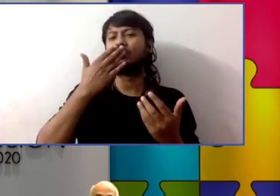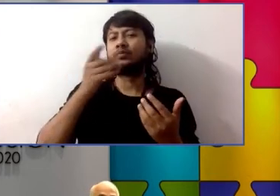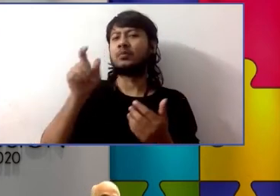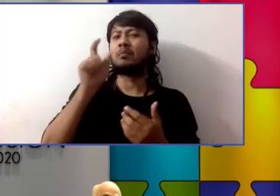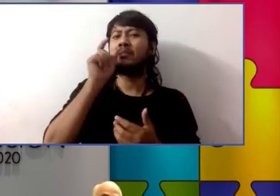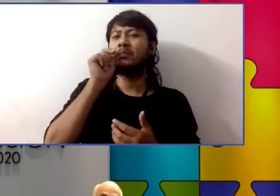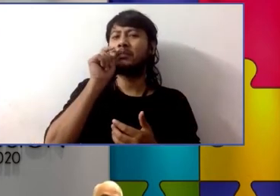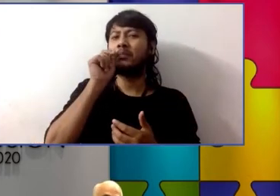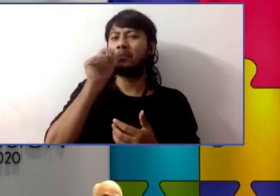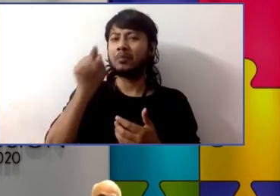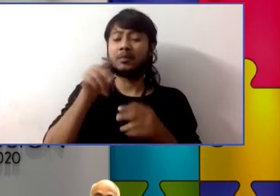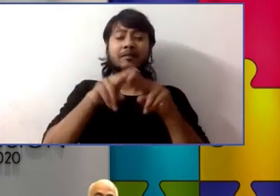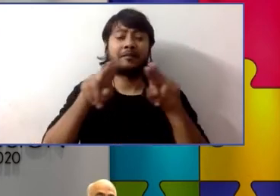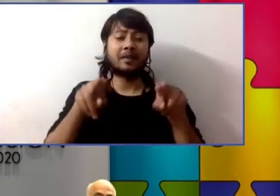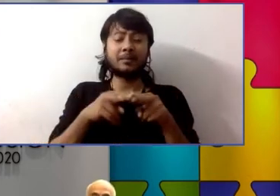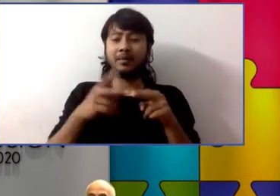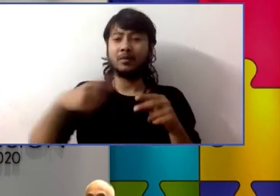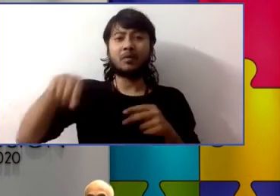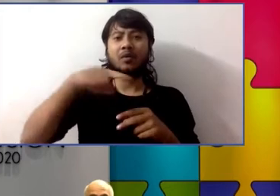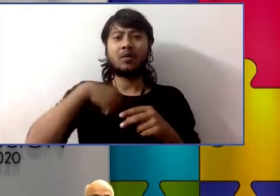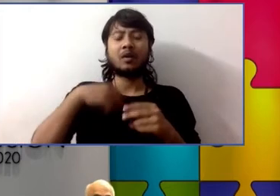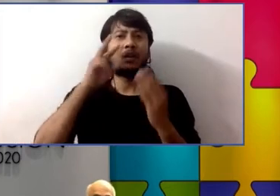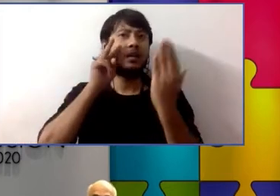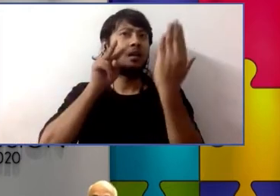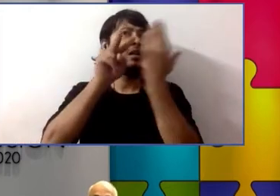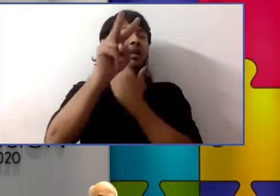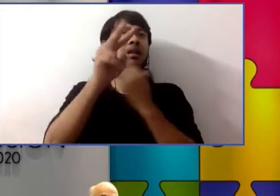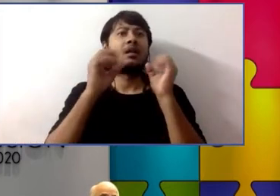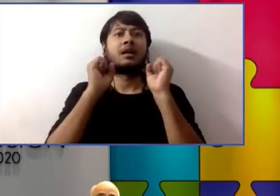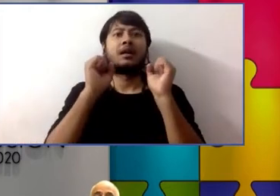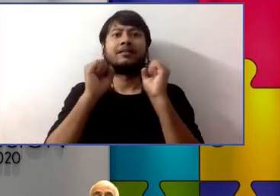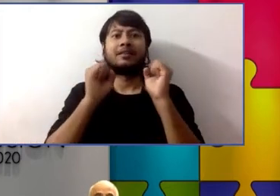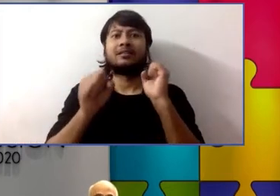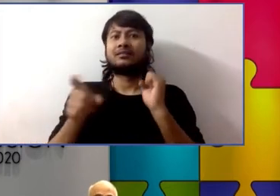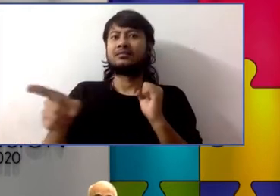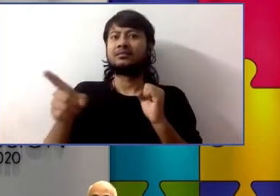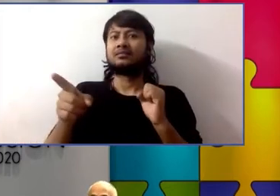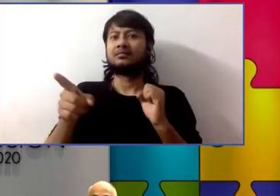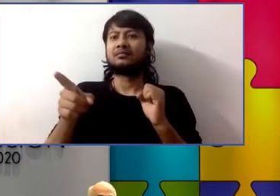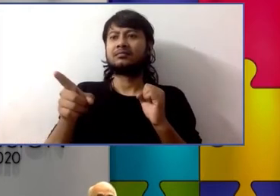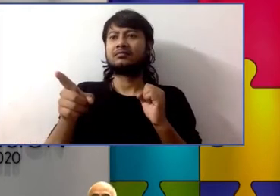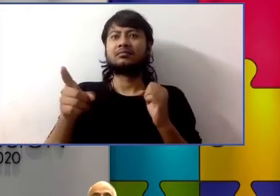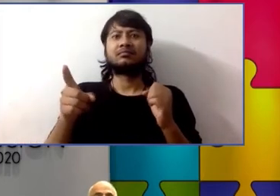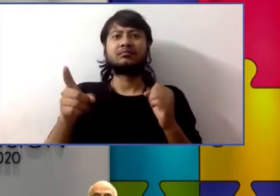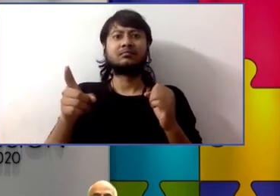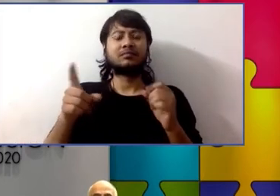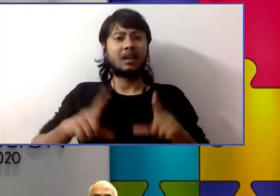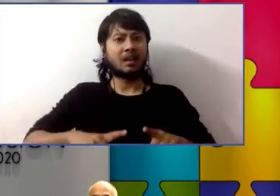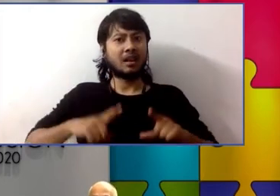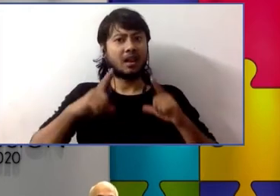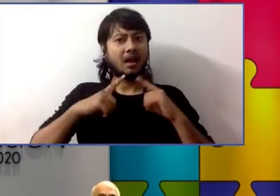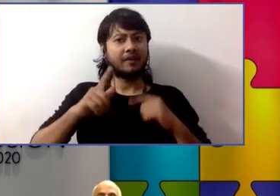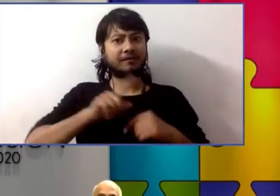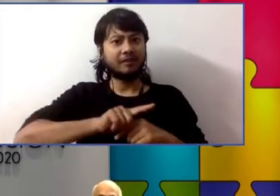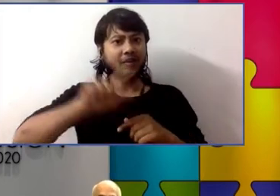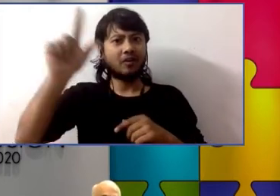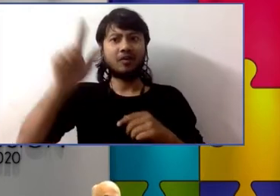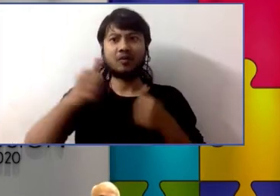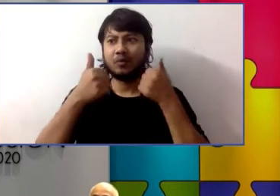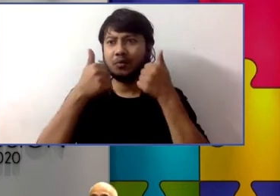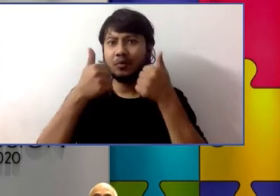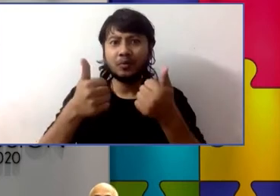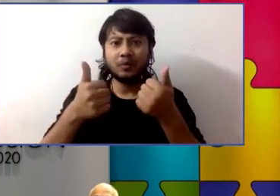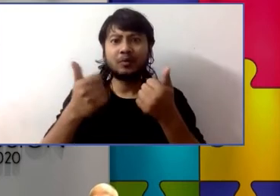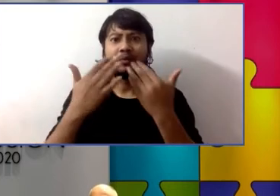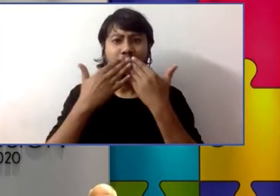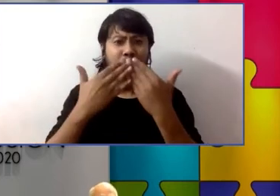knowing uh you know whether Samuel's health was going to take a turn for the worse how long he might live you know how could he go to school when he can't hold a pencil how